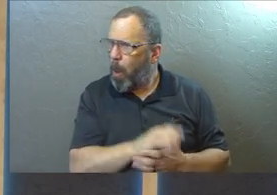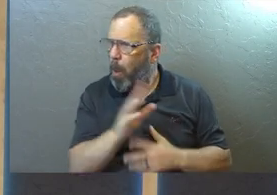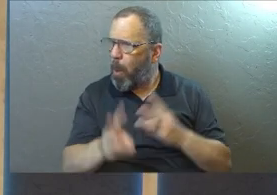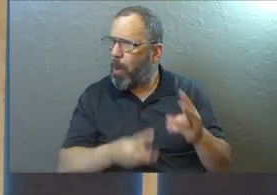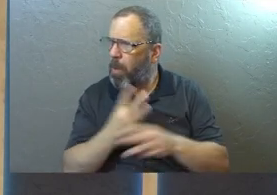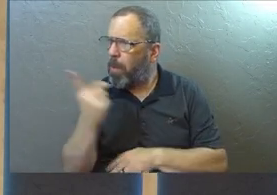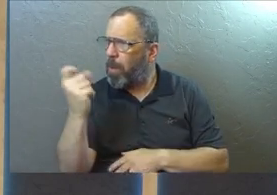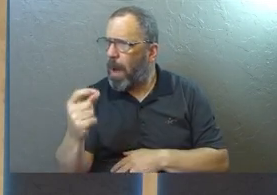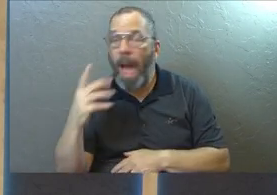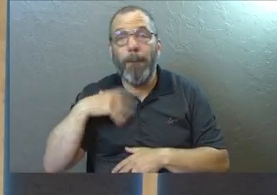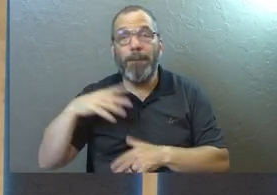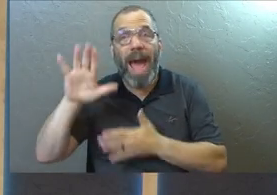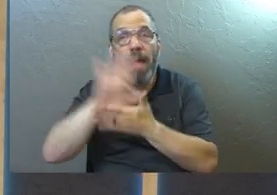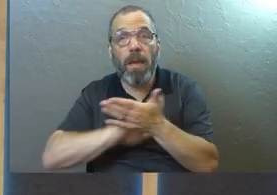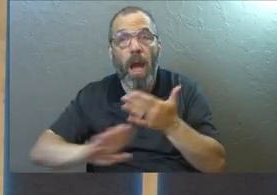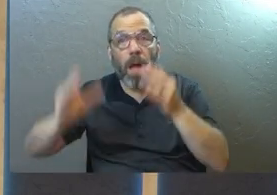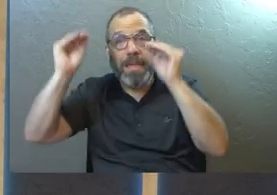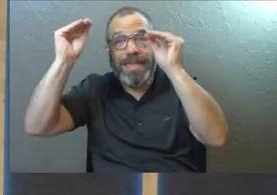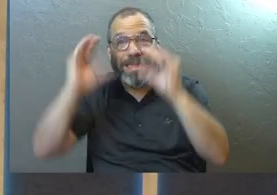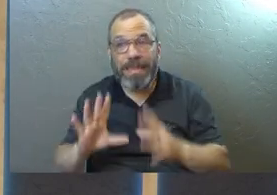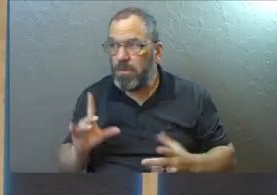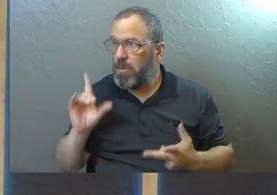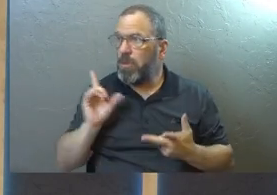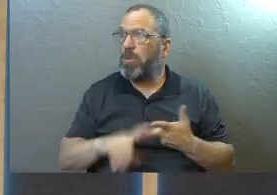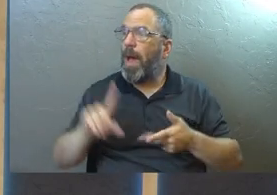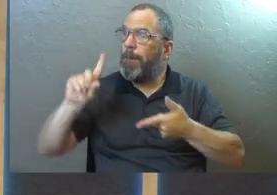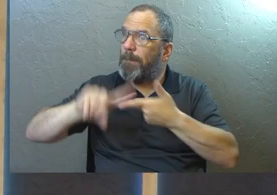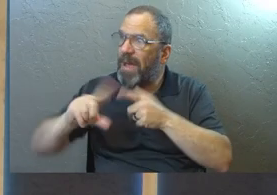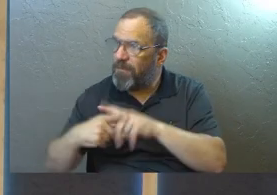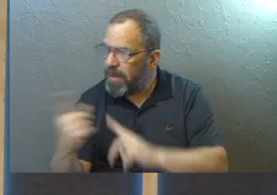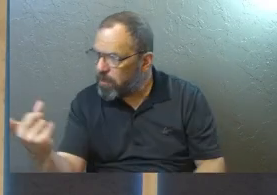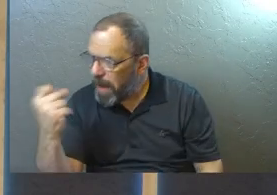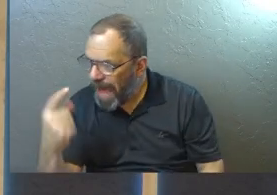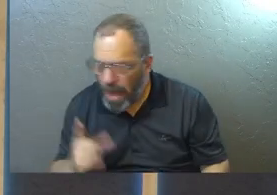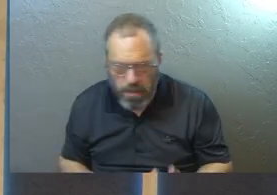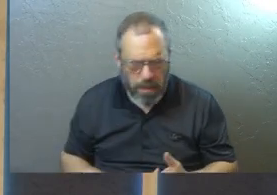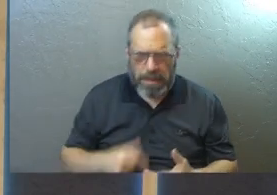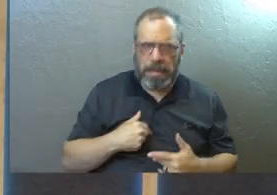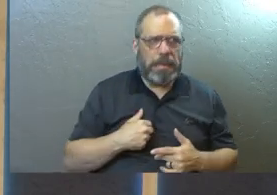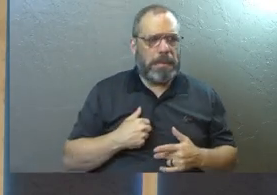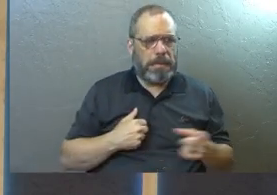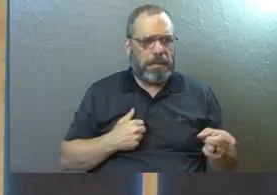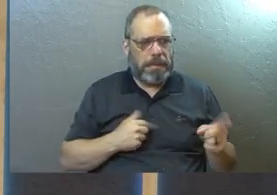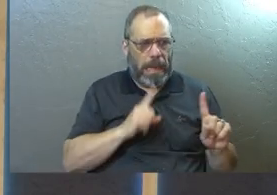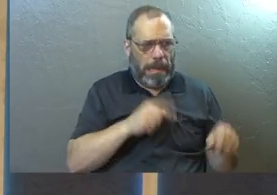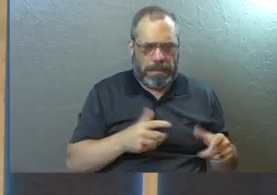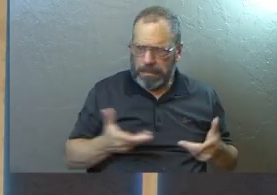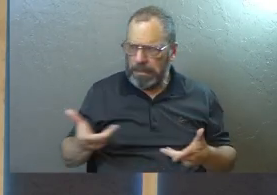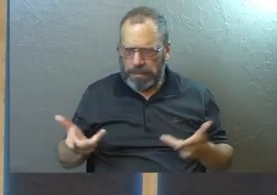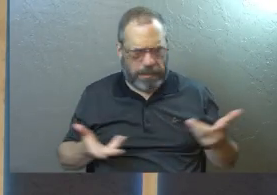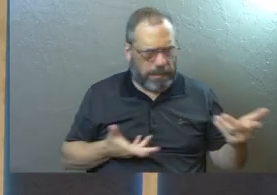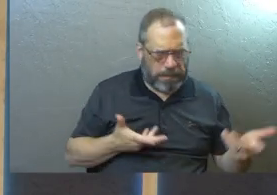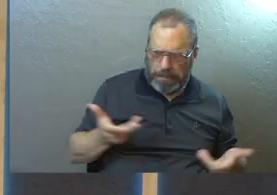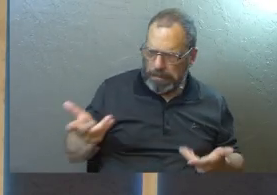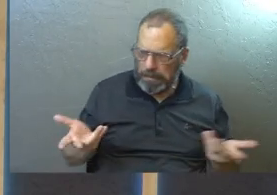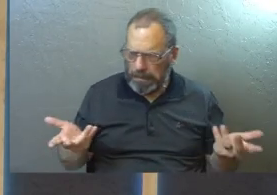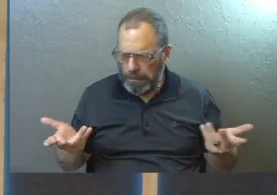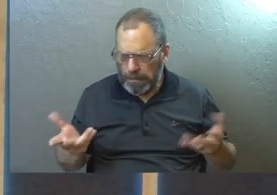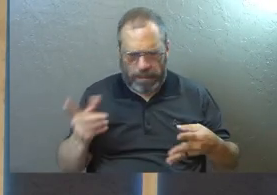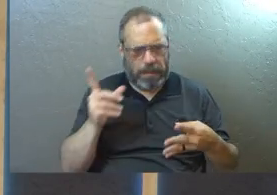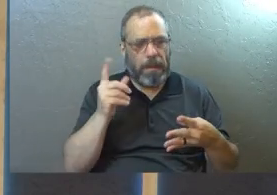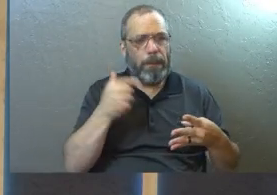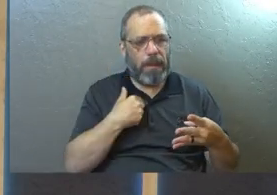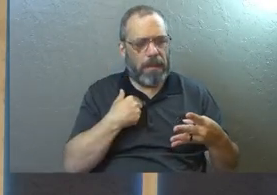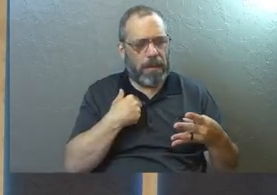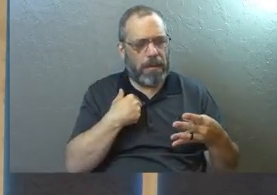questions. My professors were asking some questions. My friends were asking questions. I wasn't sure if I had the answers to those. And so